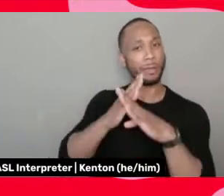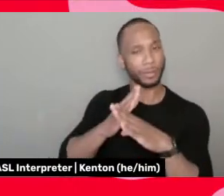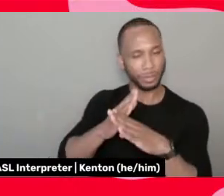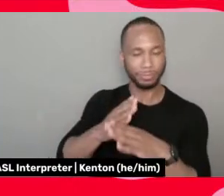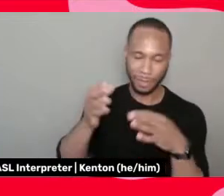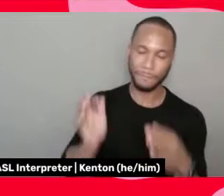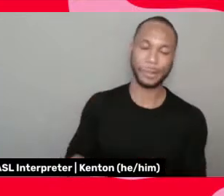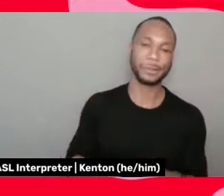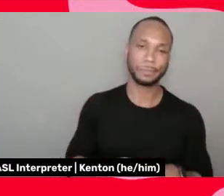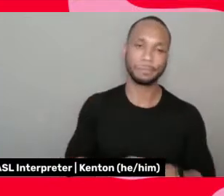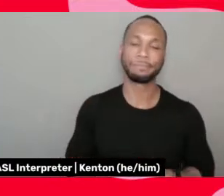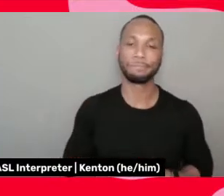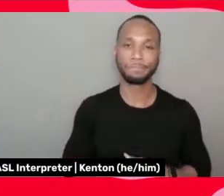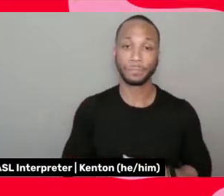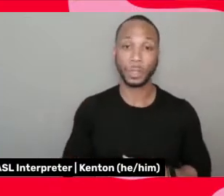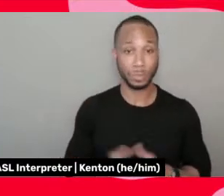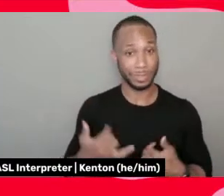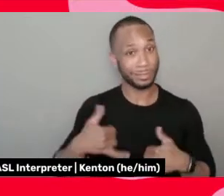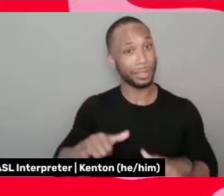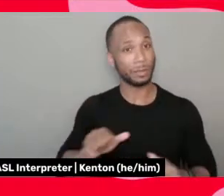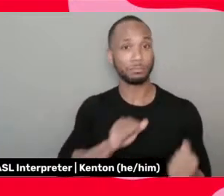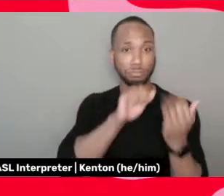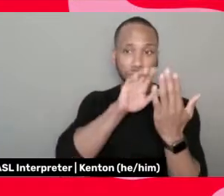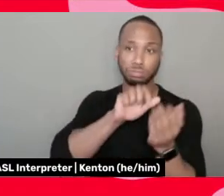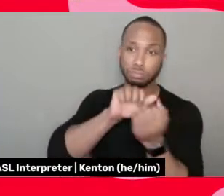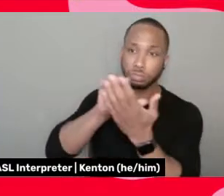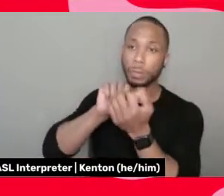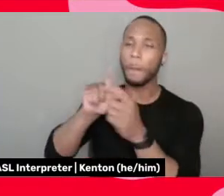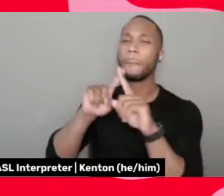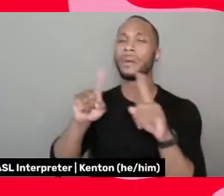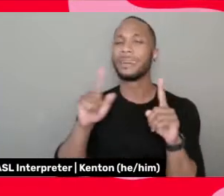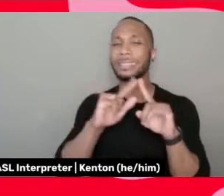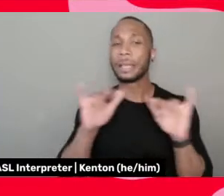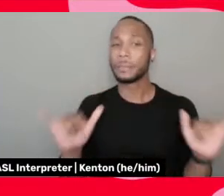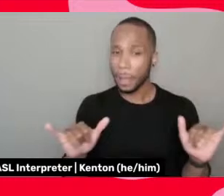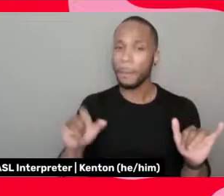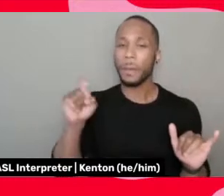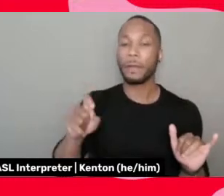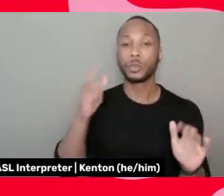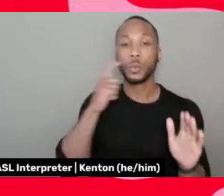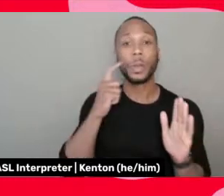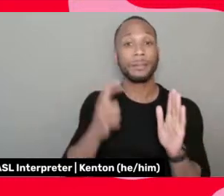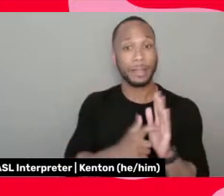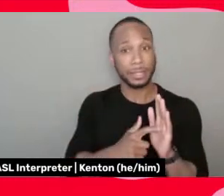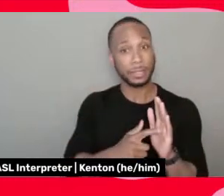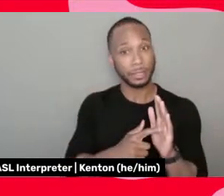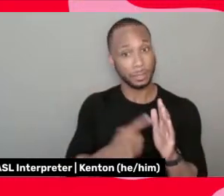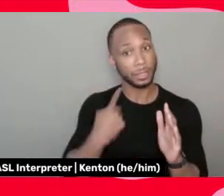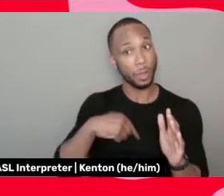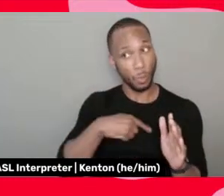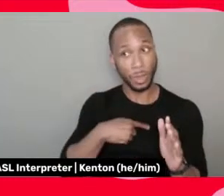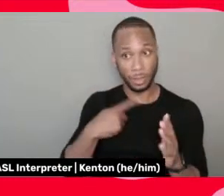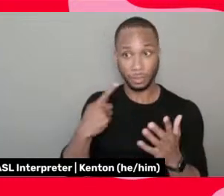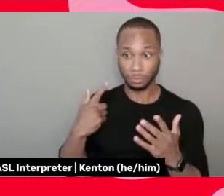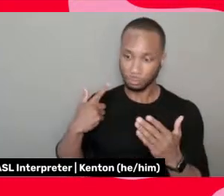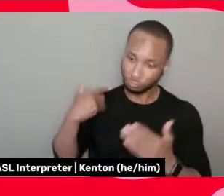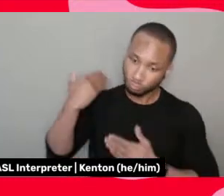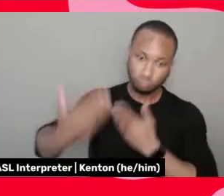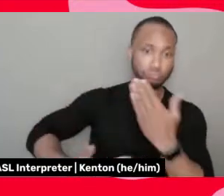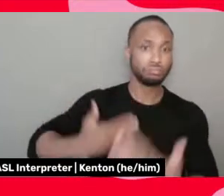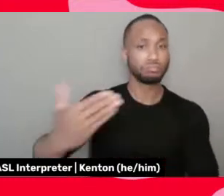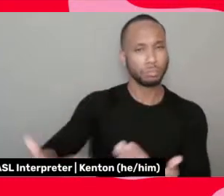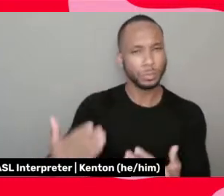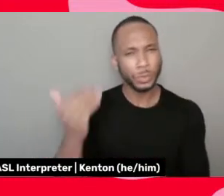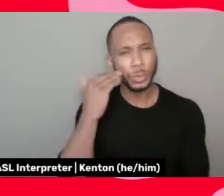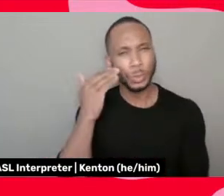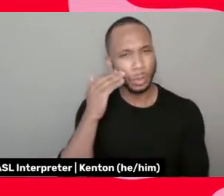uh, that we face, but I think we also have to recognize, you know, that we're a hell of a lot further, obviously,